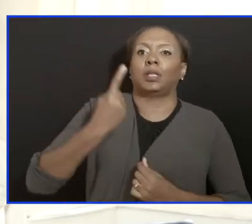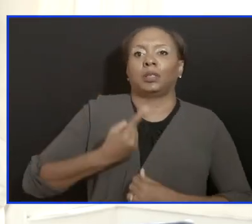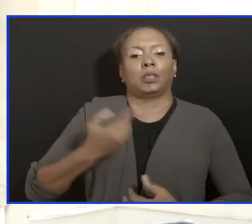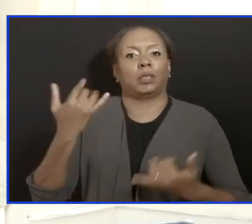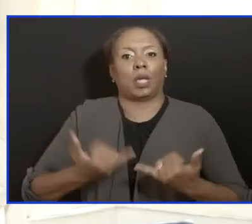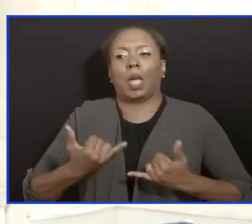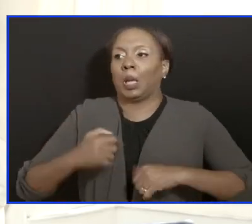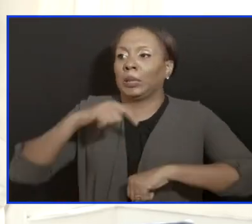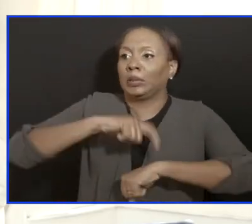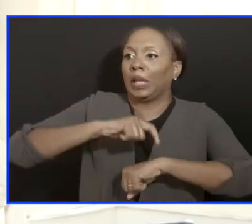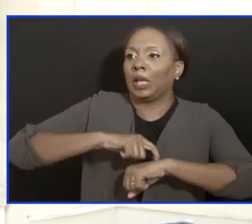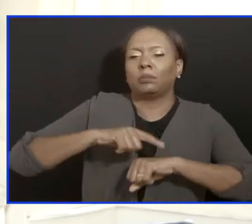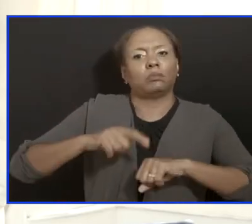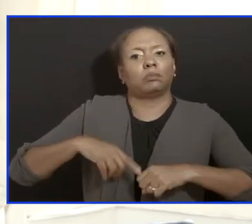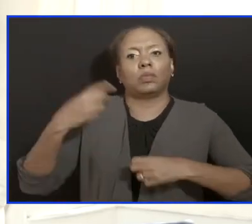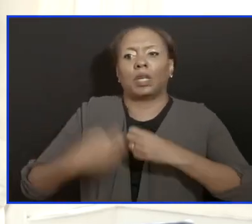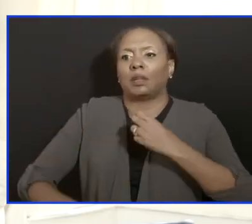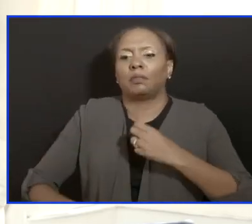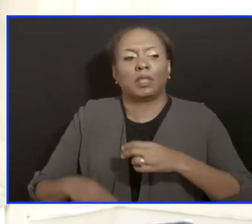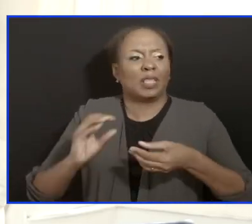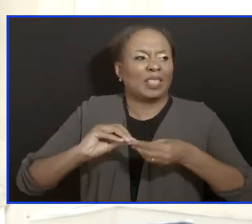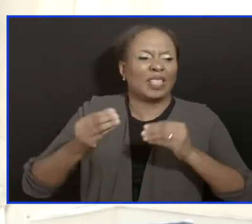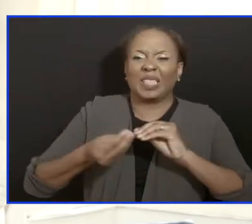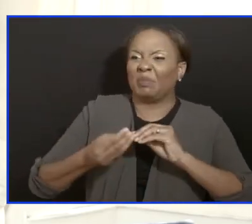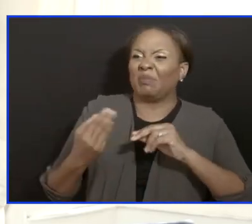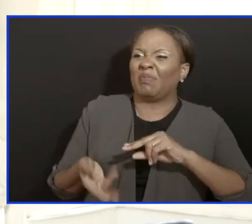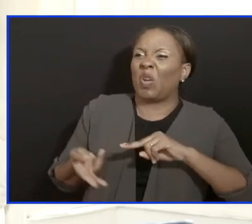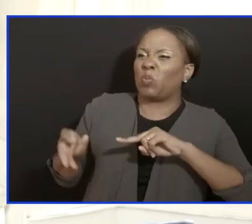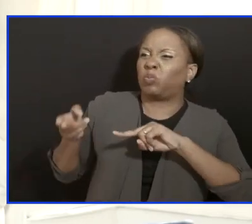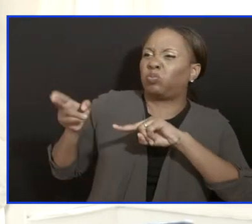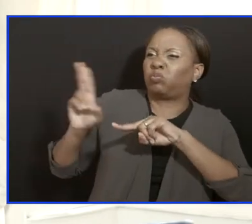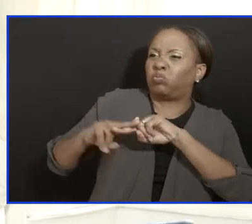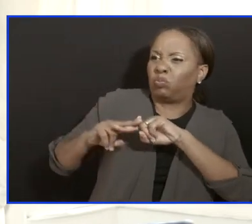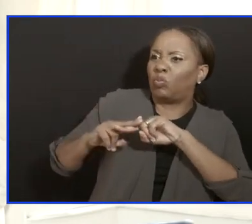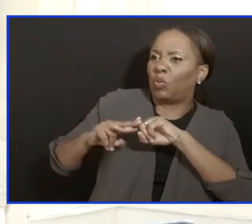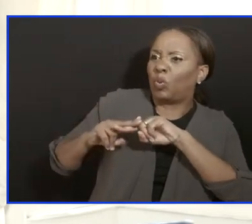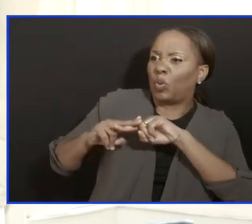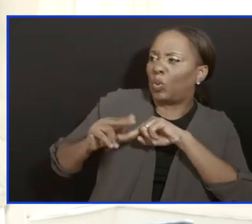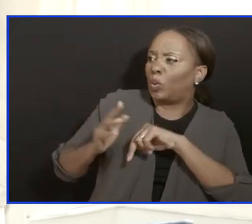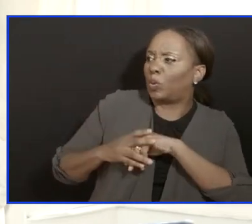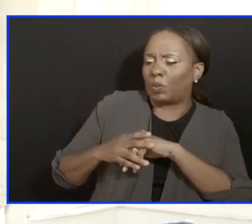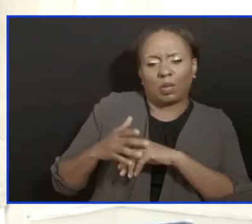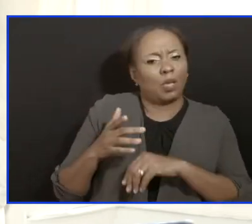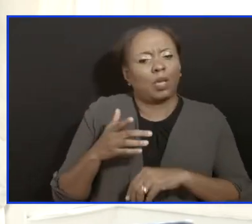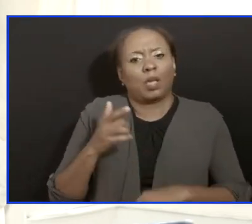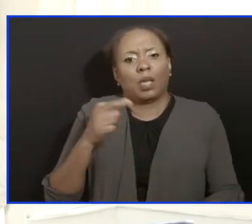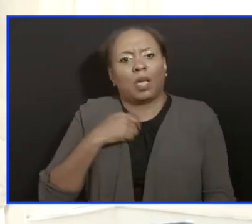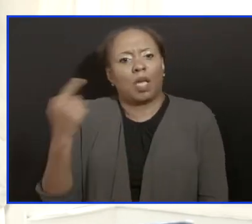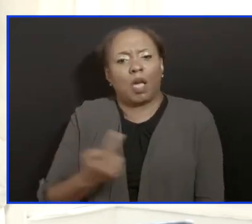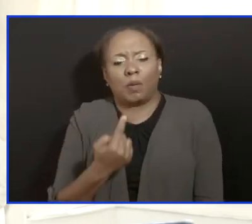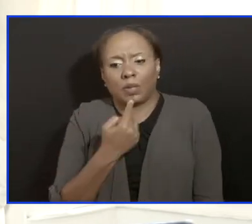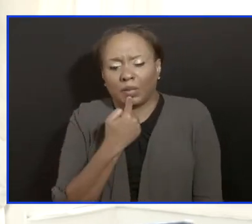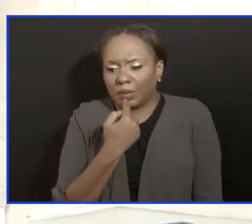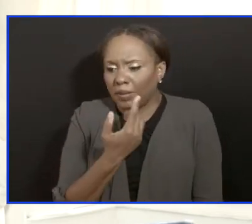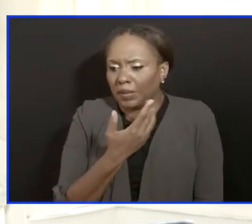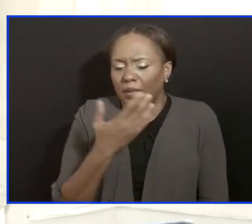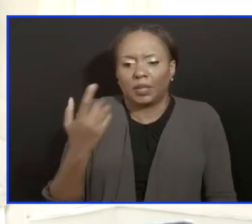I look at the numbers, and of course the numbers are high. But I always tell my colleagues, and some people squint at me when I say this, but it's important.